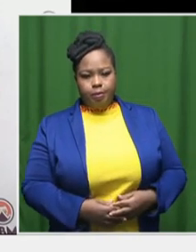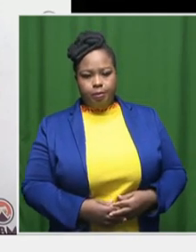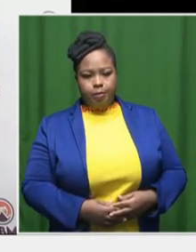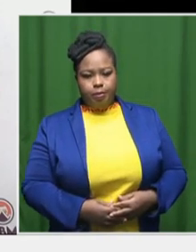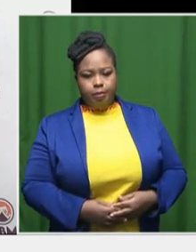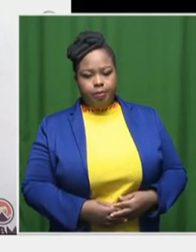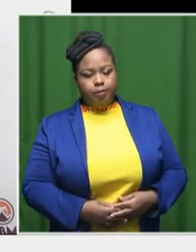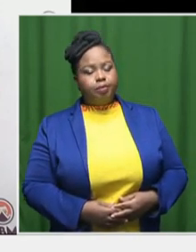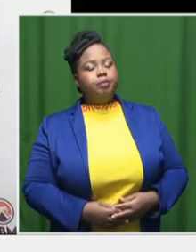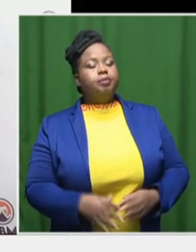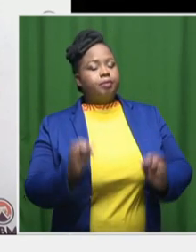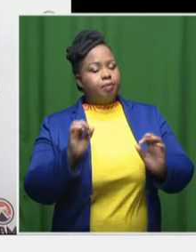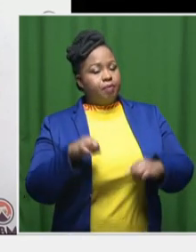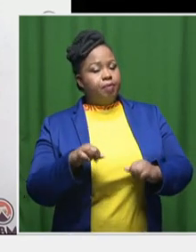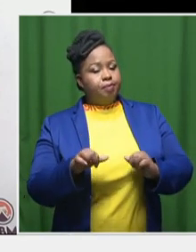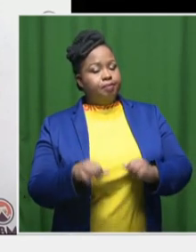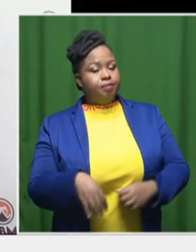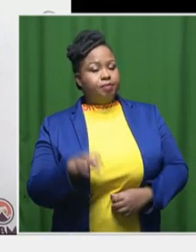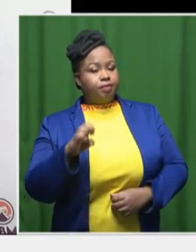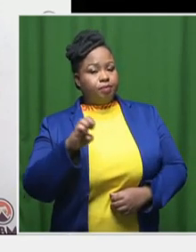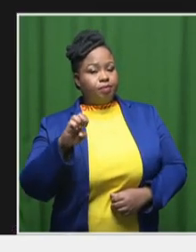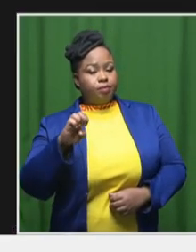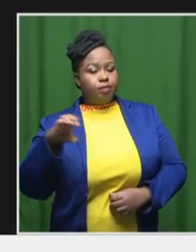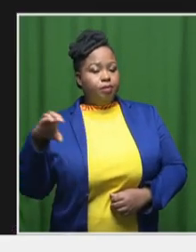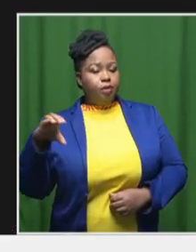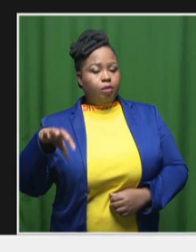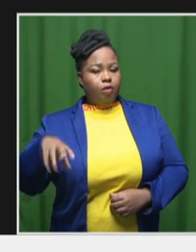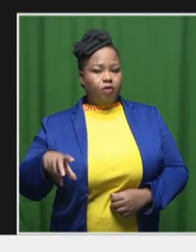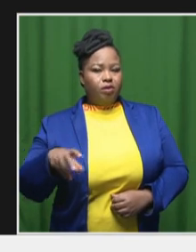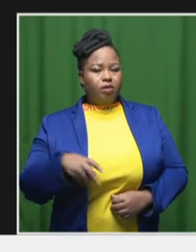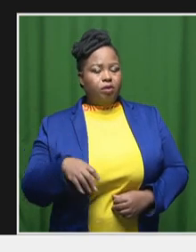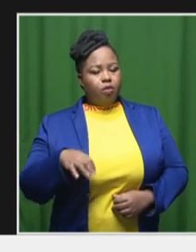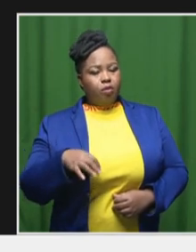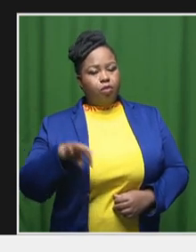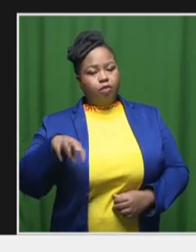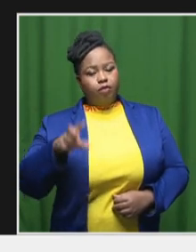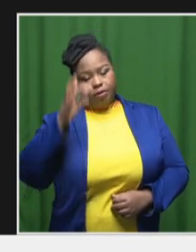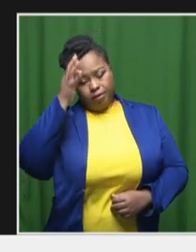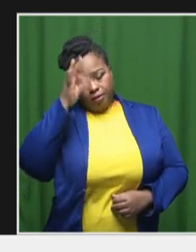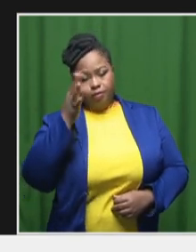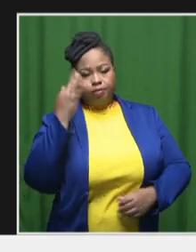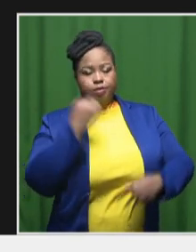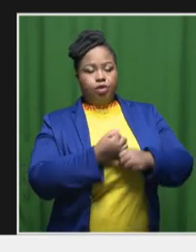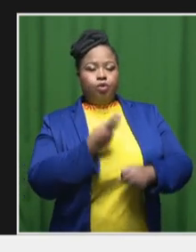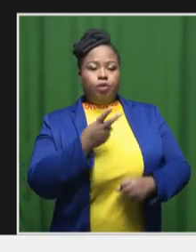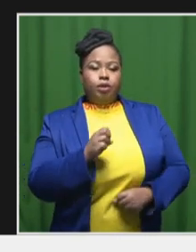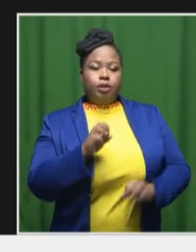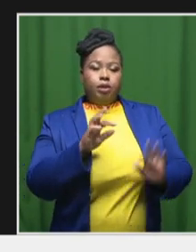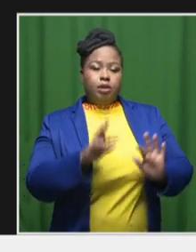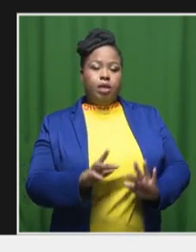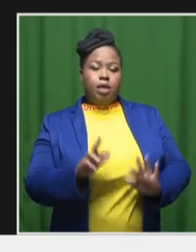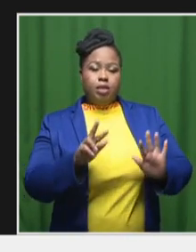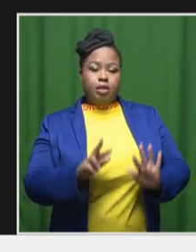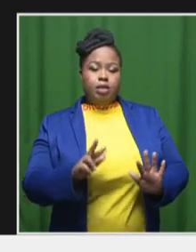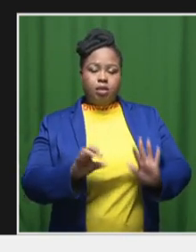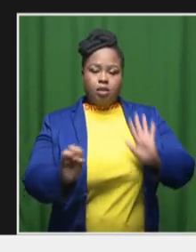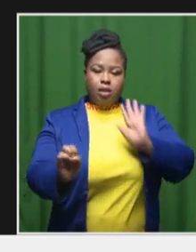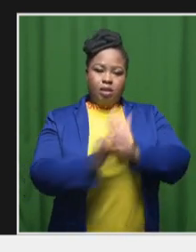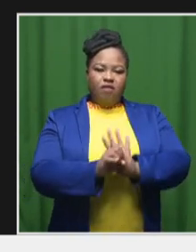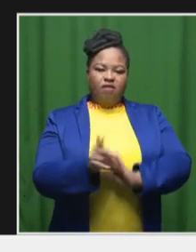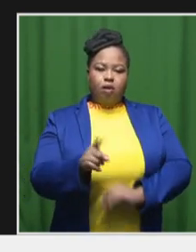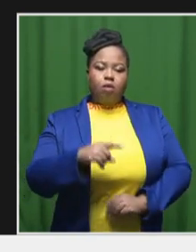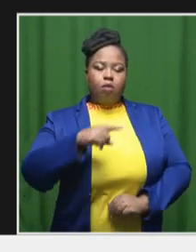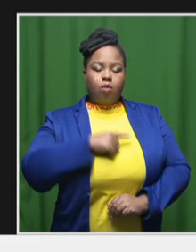It's very important for the Eastern Cape. The provincial government, since 2018, identified this industry because of its